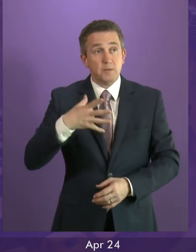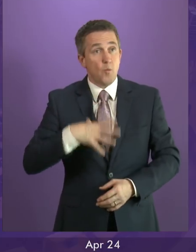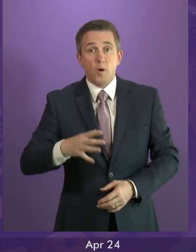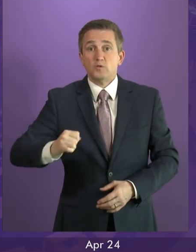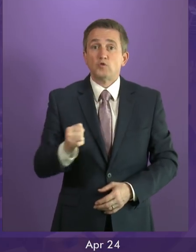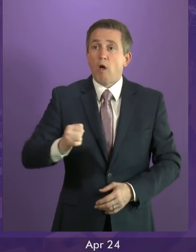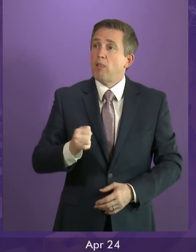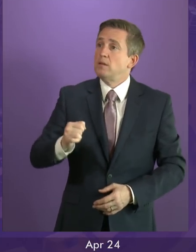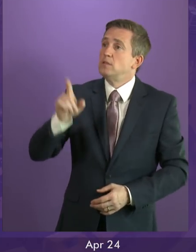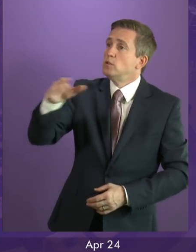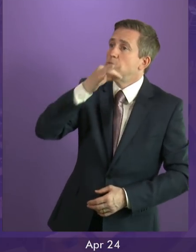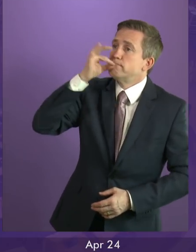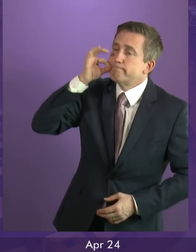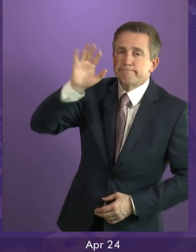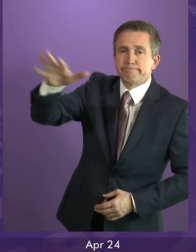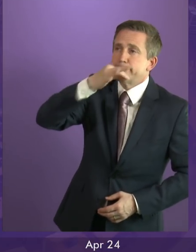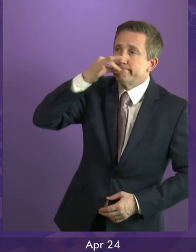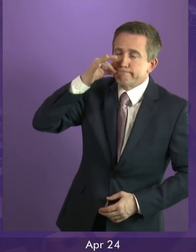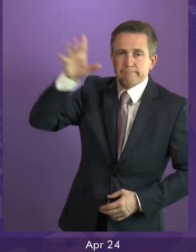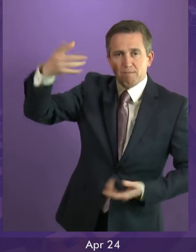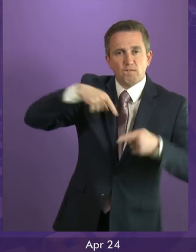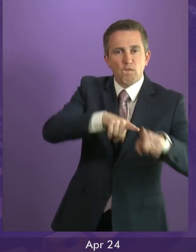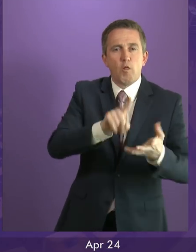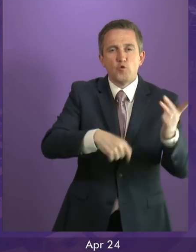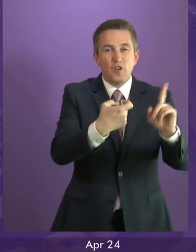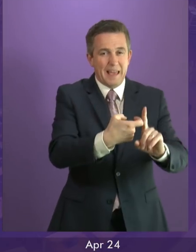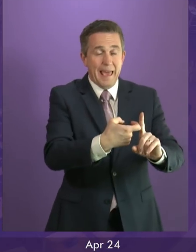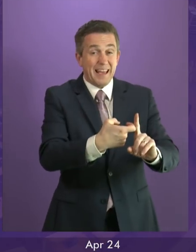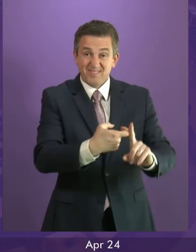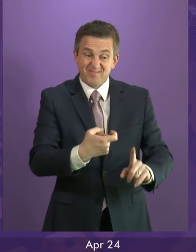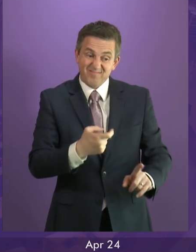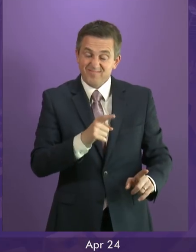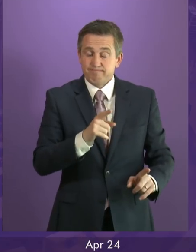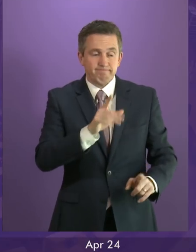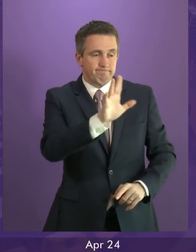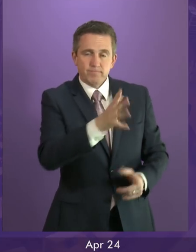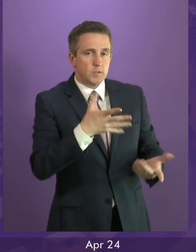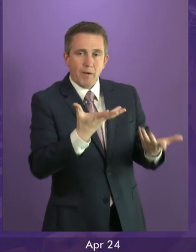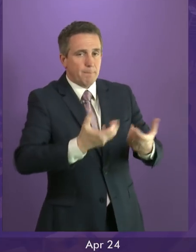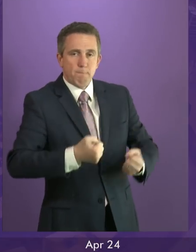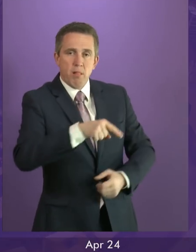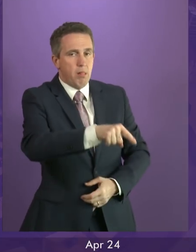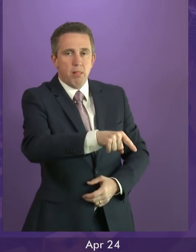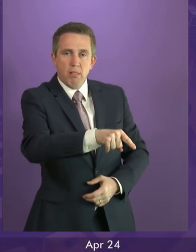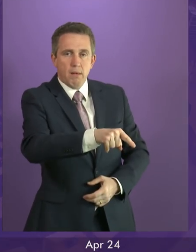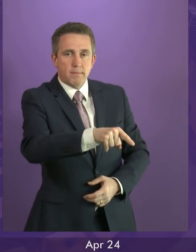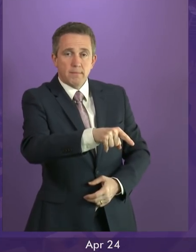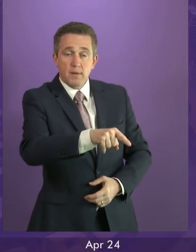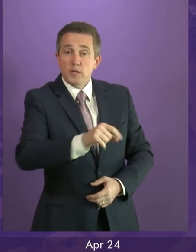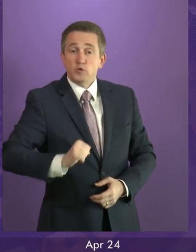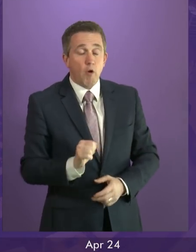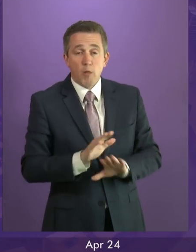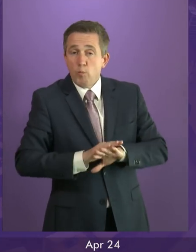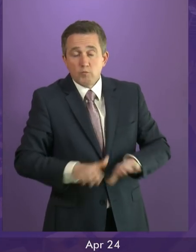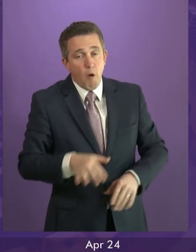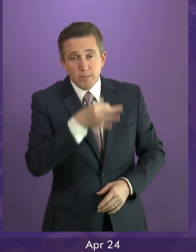whoesh and to keep quiet and to go along with whatever they want. Well, I don't think that is right for Scotland. And that